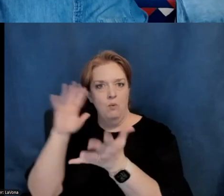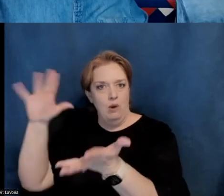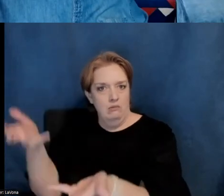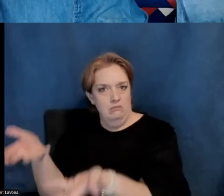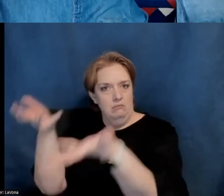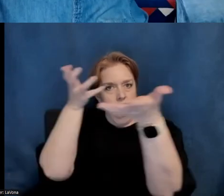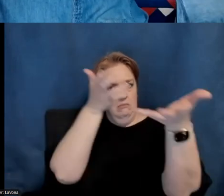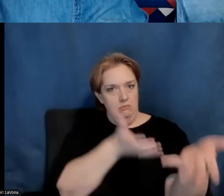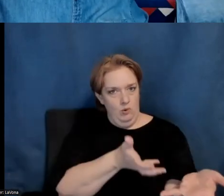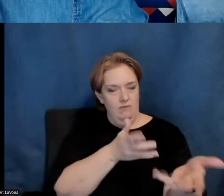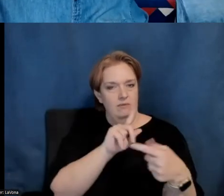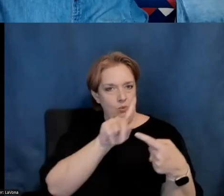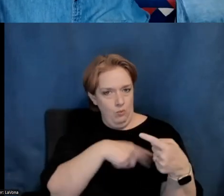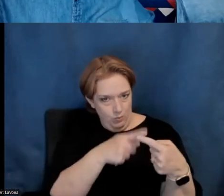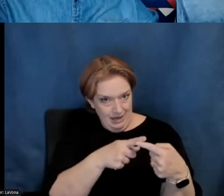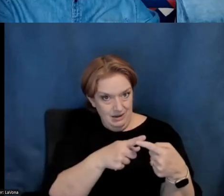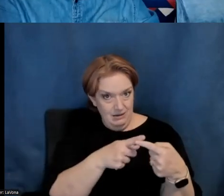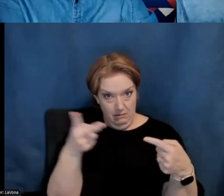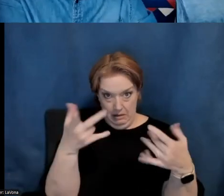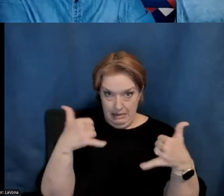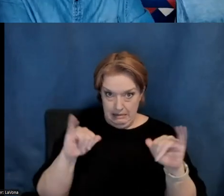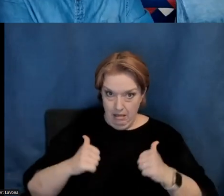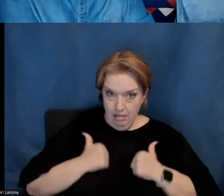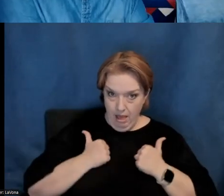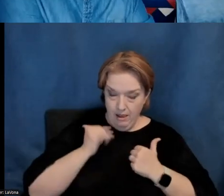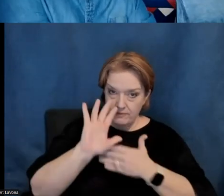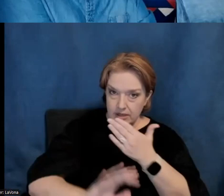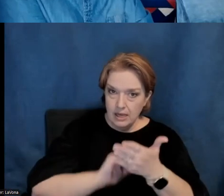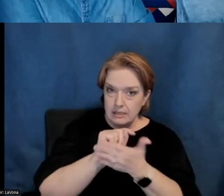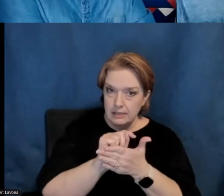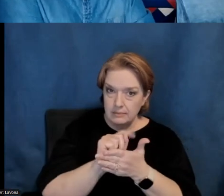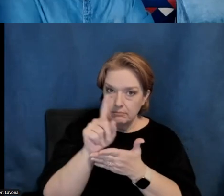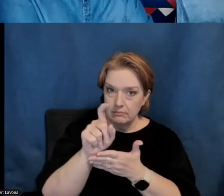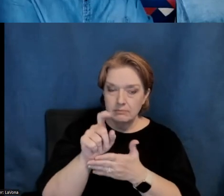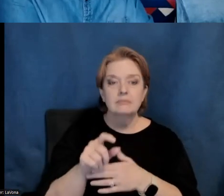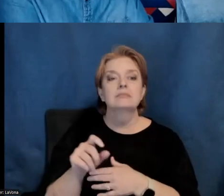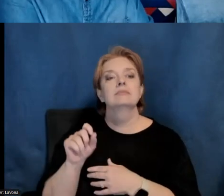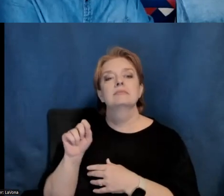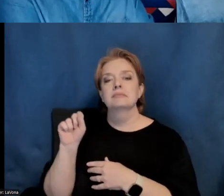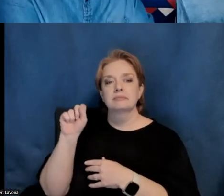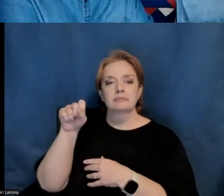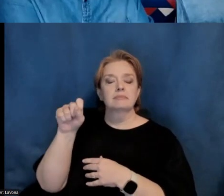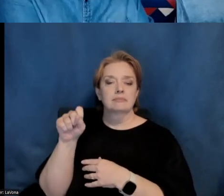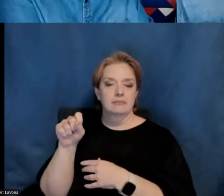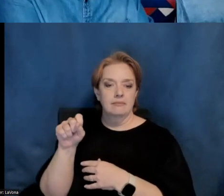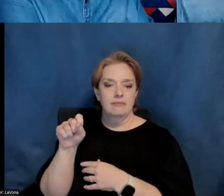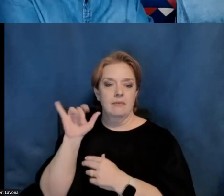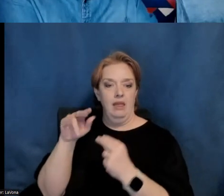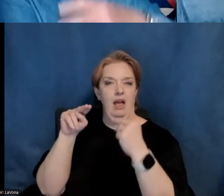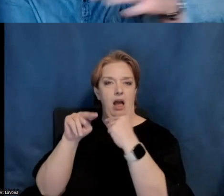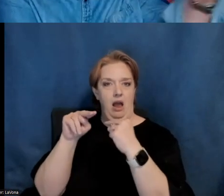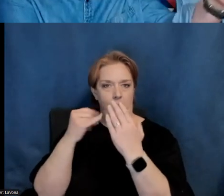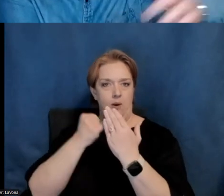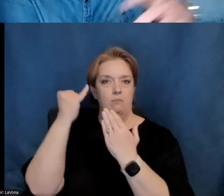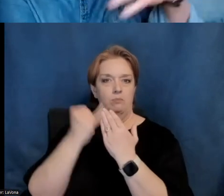and were Sam and Alfreda still alive when it happened? Um, during that move? Yeah, the, the, um, uh, when the highway project